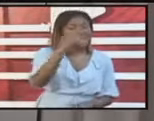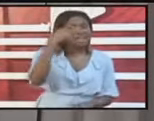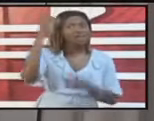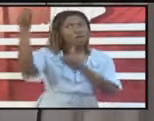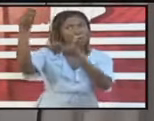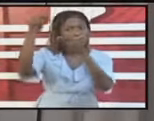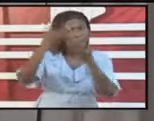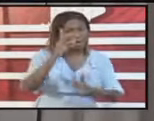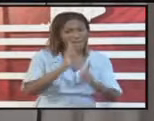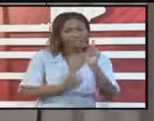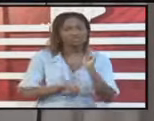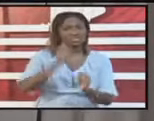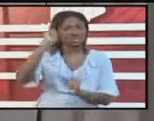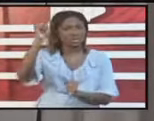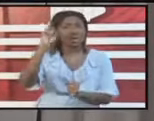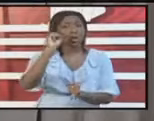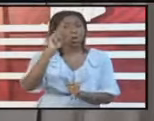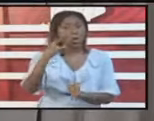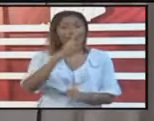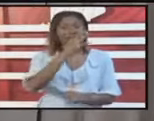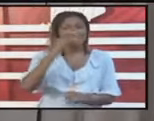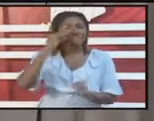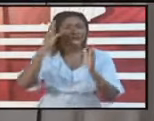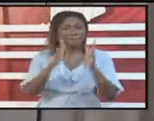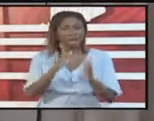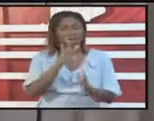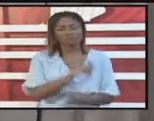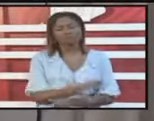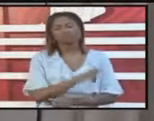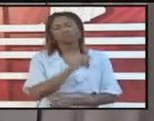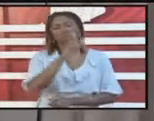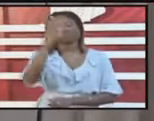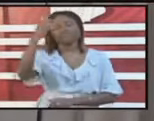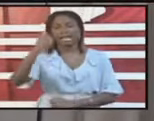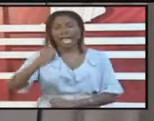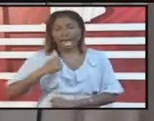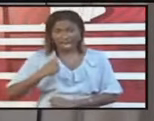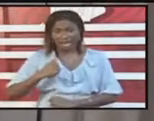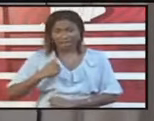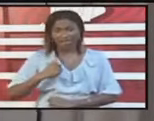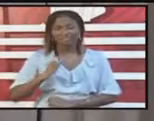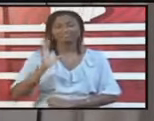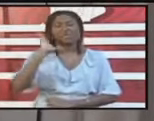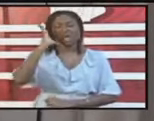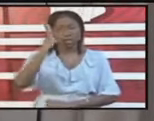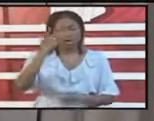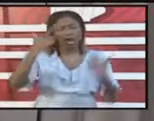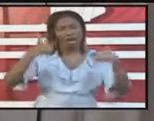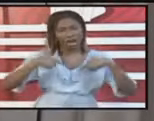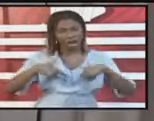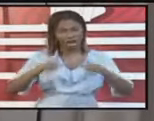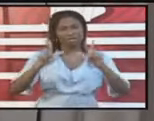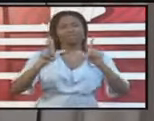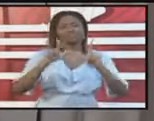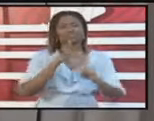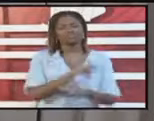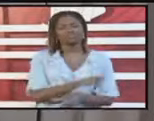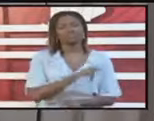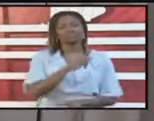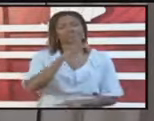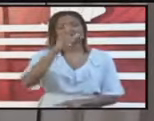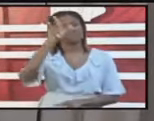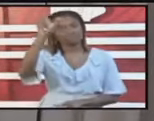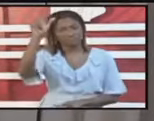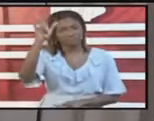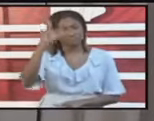Canadian farmers that are going up to Canada, we will be giving certain persons exemptions to come back on that flight and